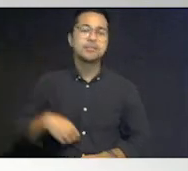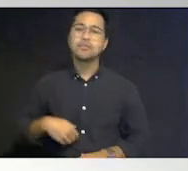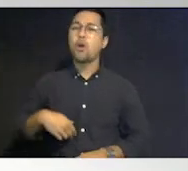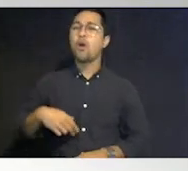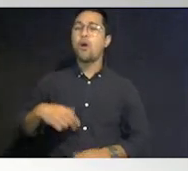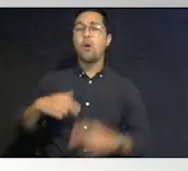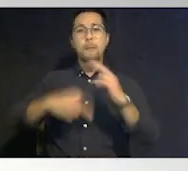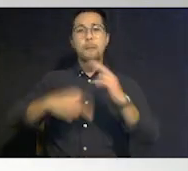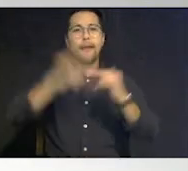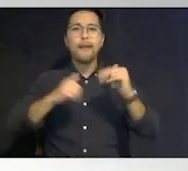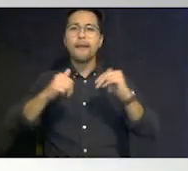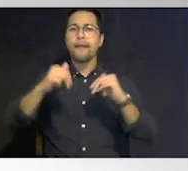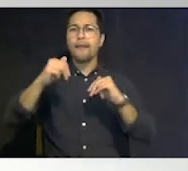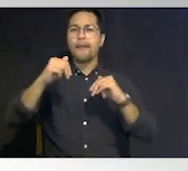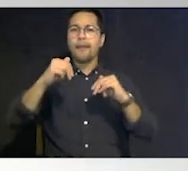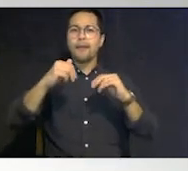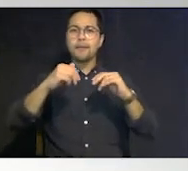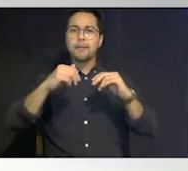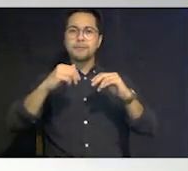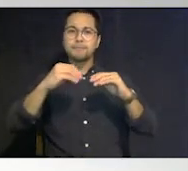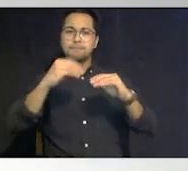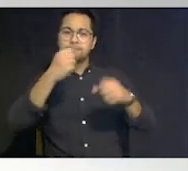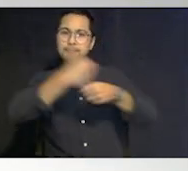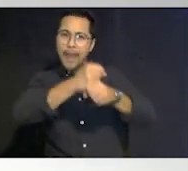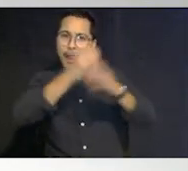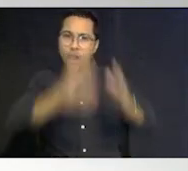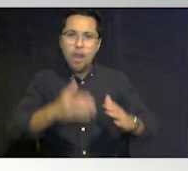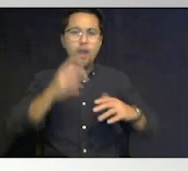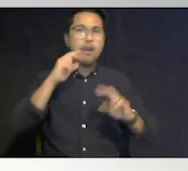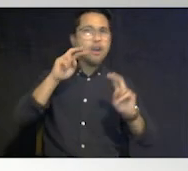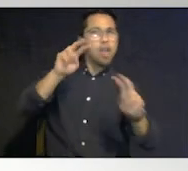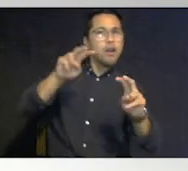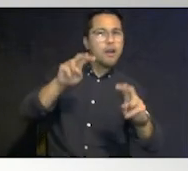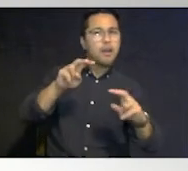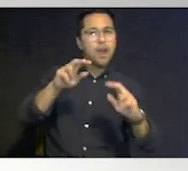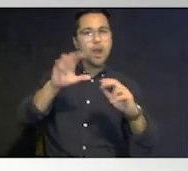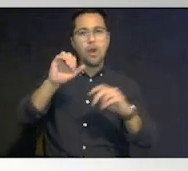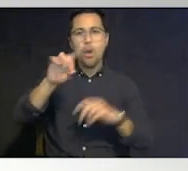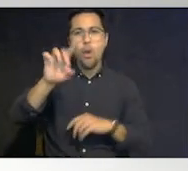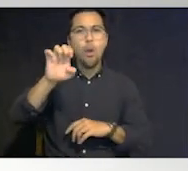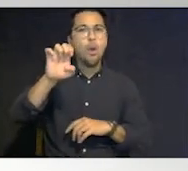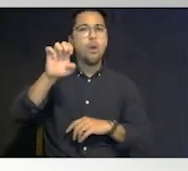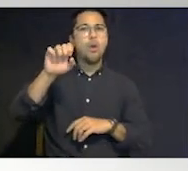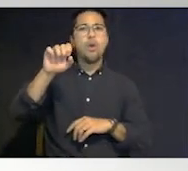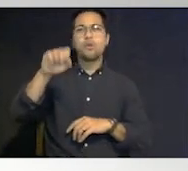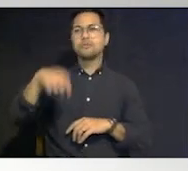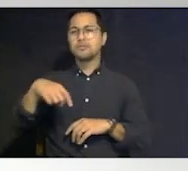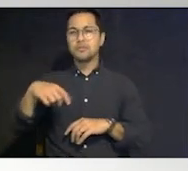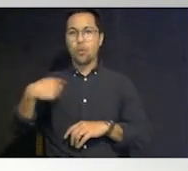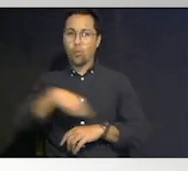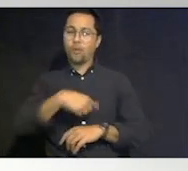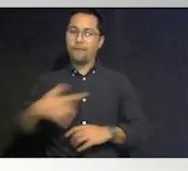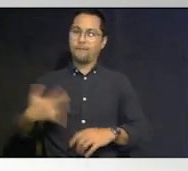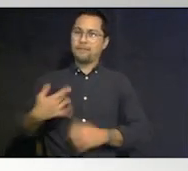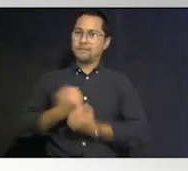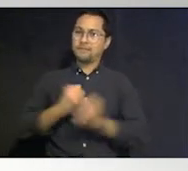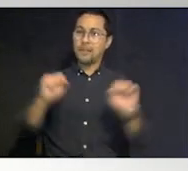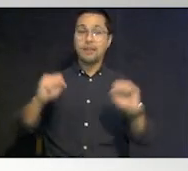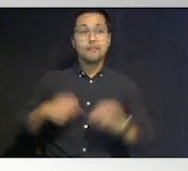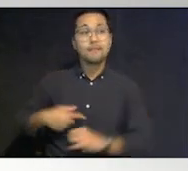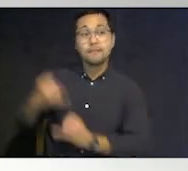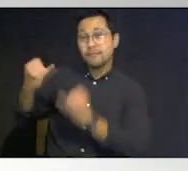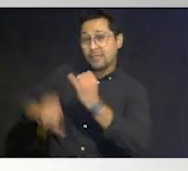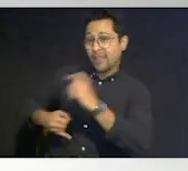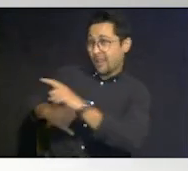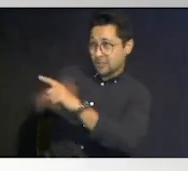code should be changed so that we will be as safe as possible in our in our homes and it's all for that last bullet point is that